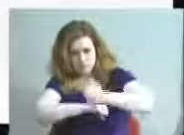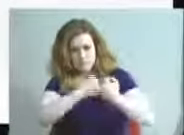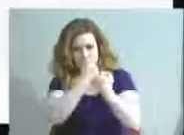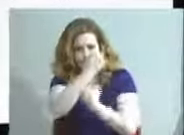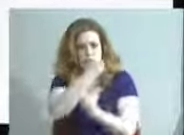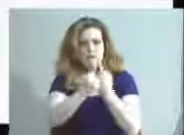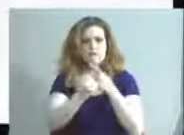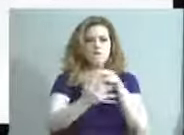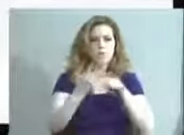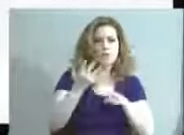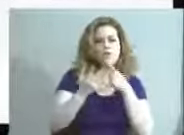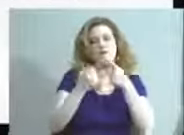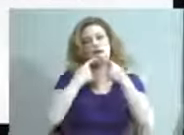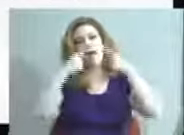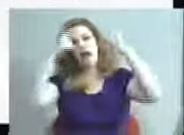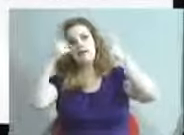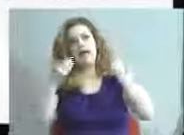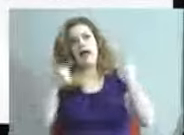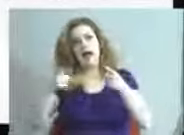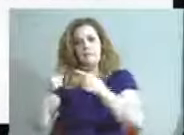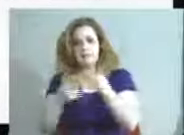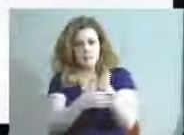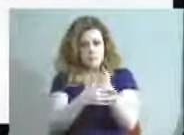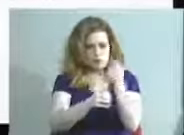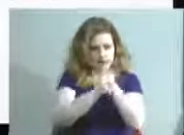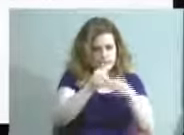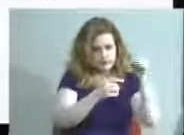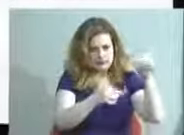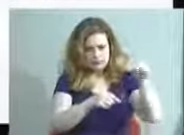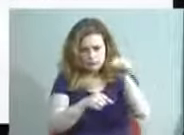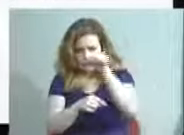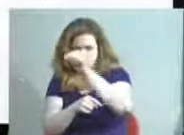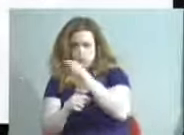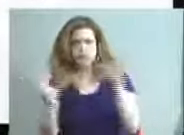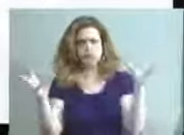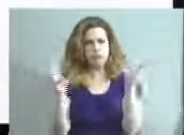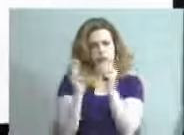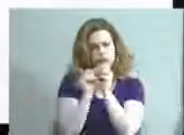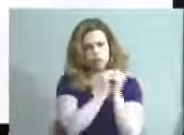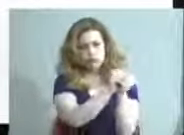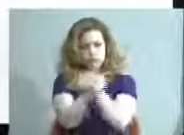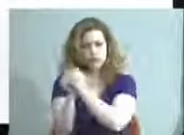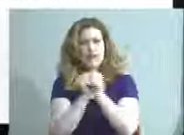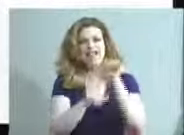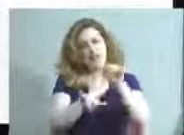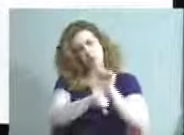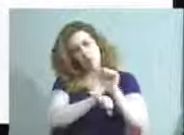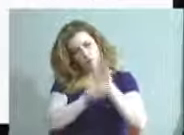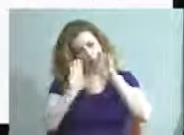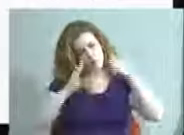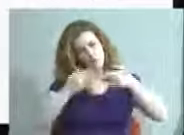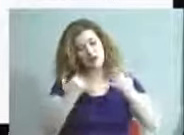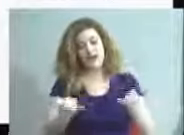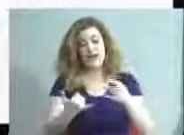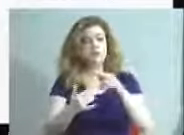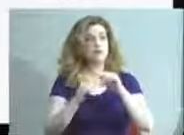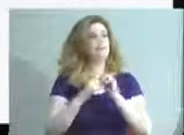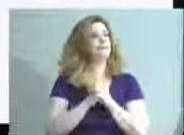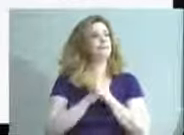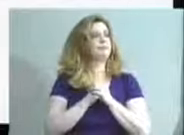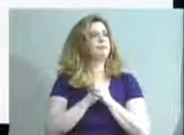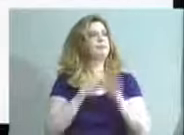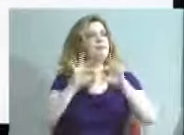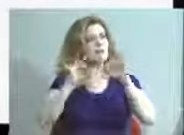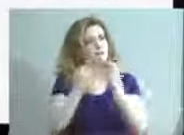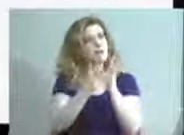pillars as well. So that's an issue that we're working on right now. How do we go after equity? We've talked about that as well. And